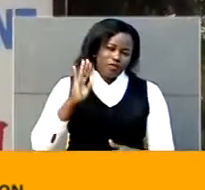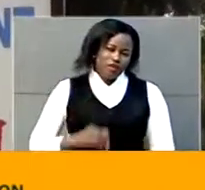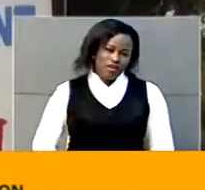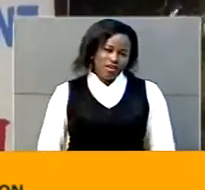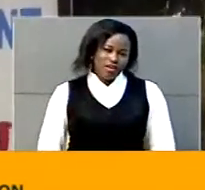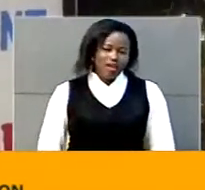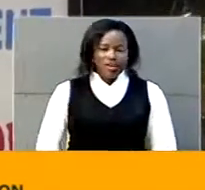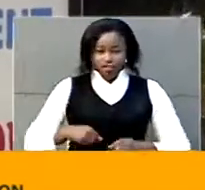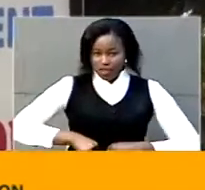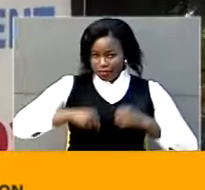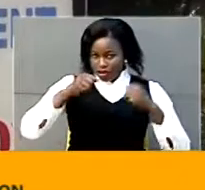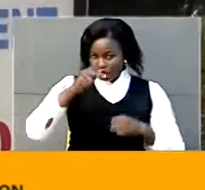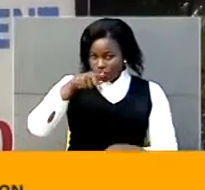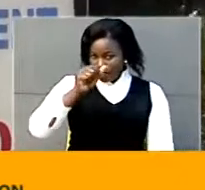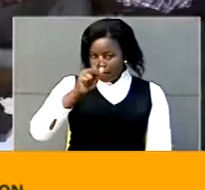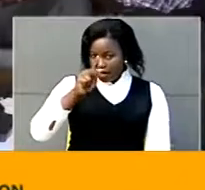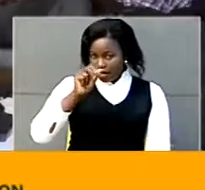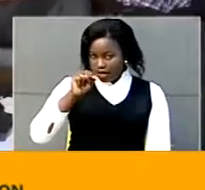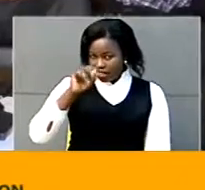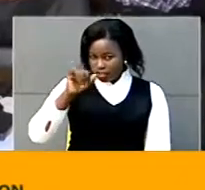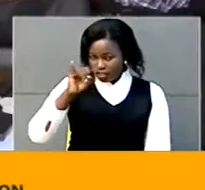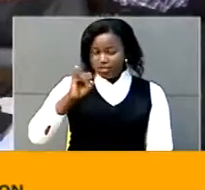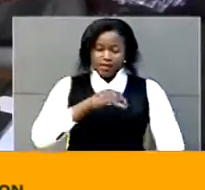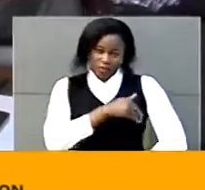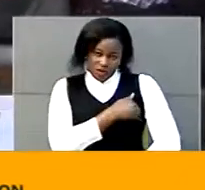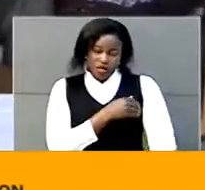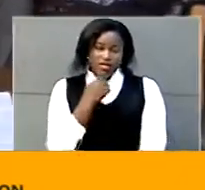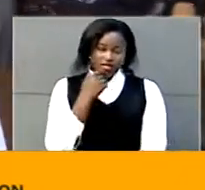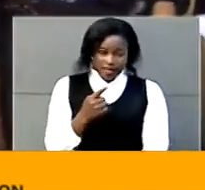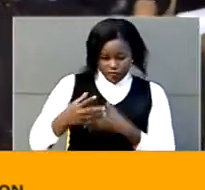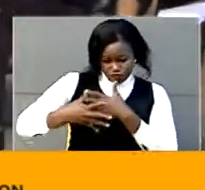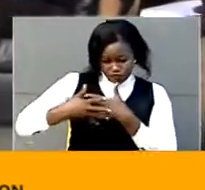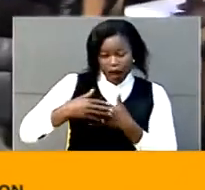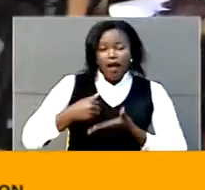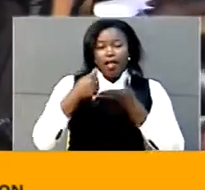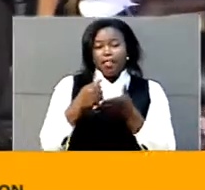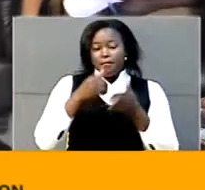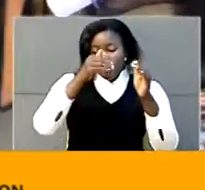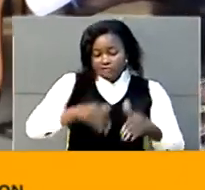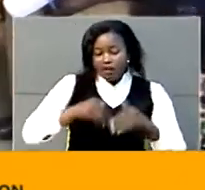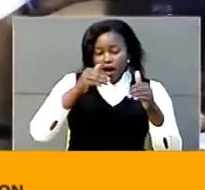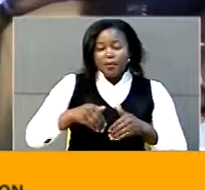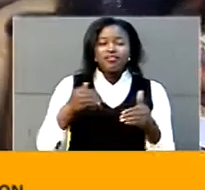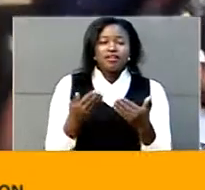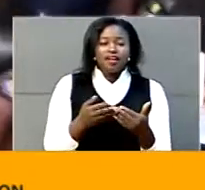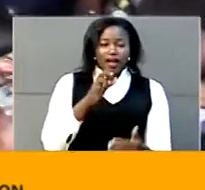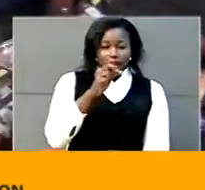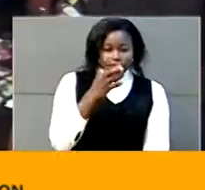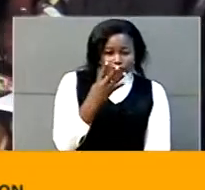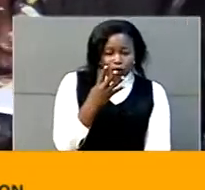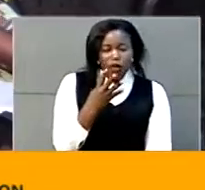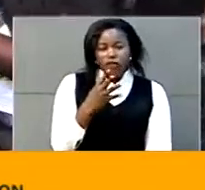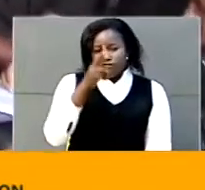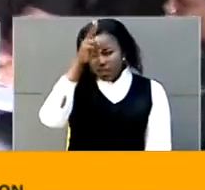chairperson pakani subcounty in masindi frank asimwe says the facility serves farmers from approximately 84 villages in the